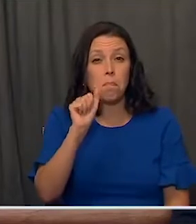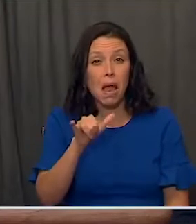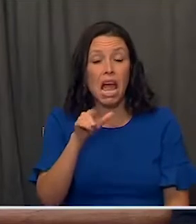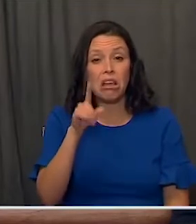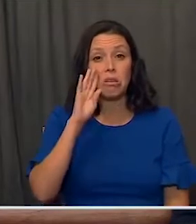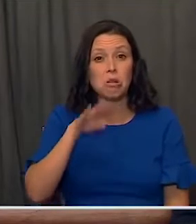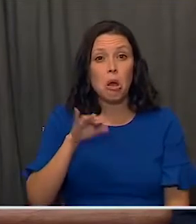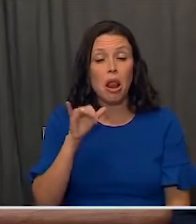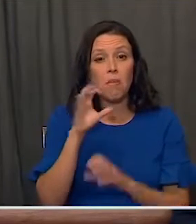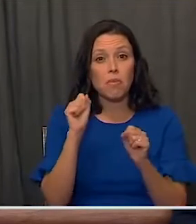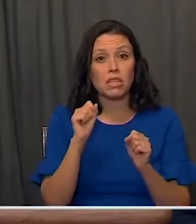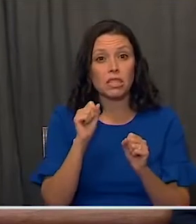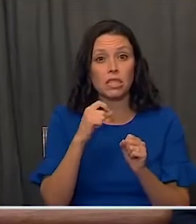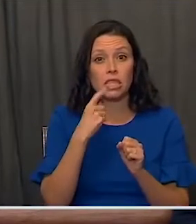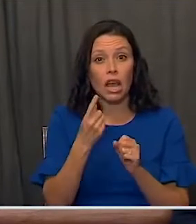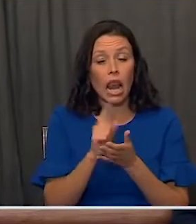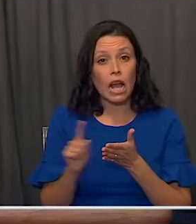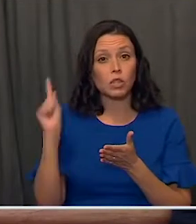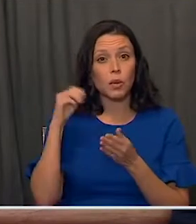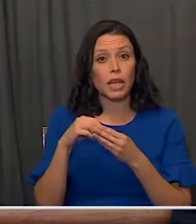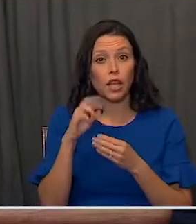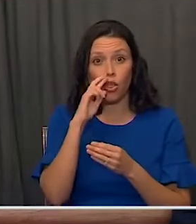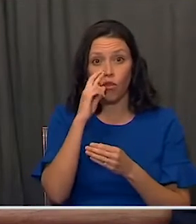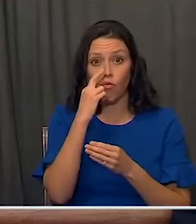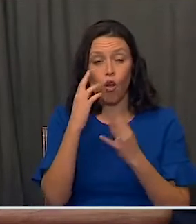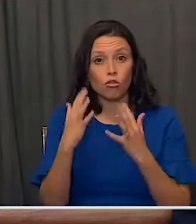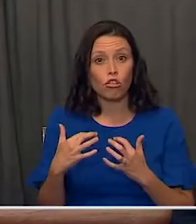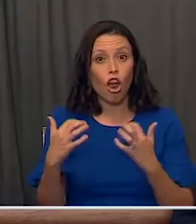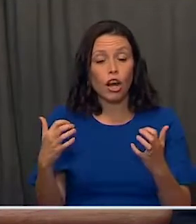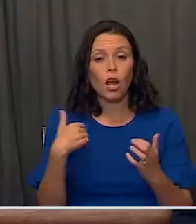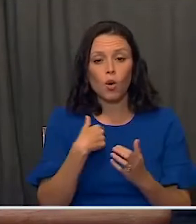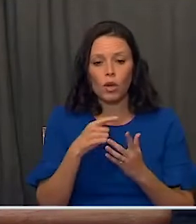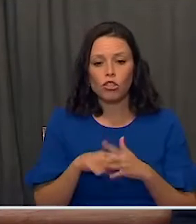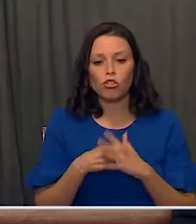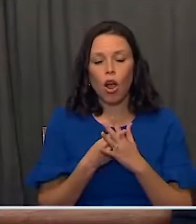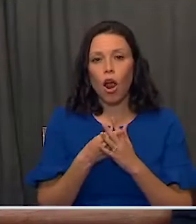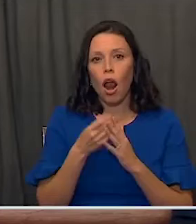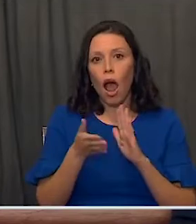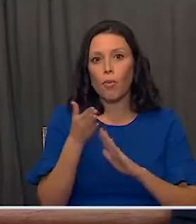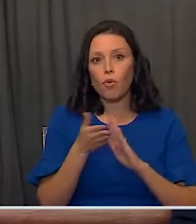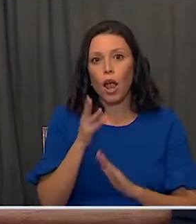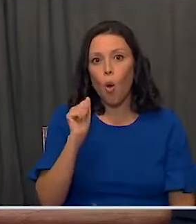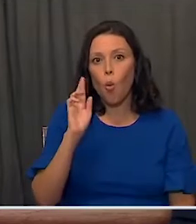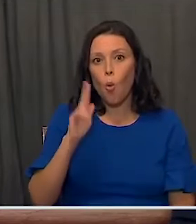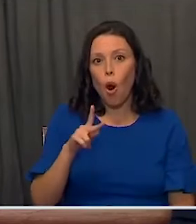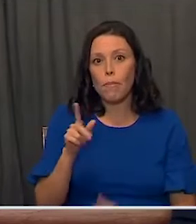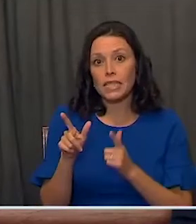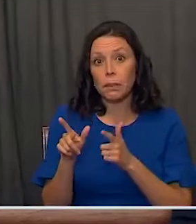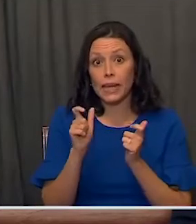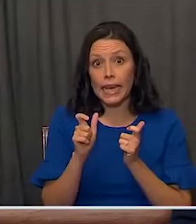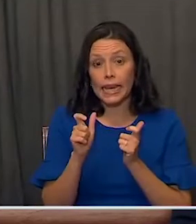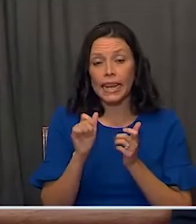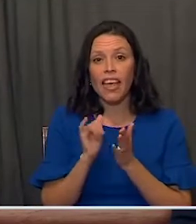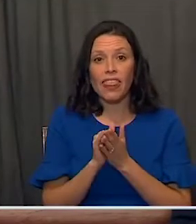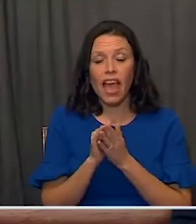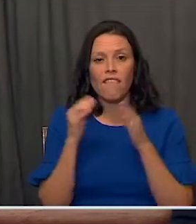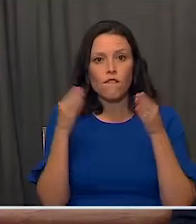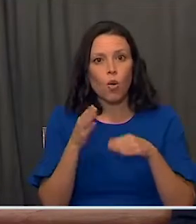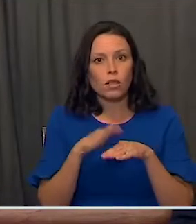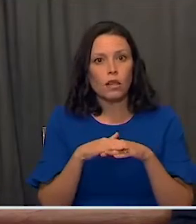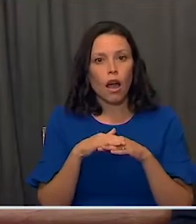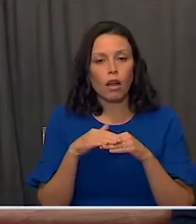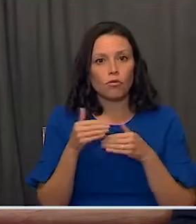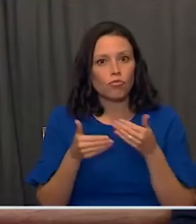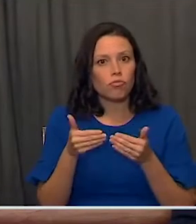President spoke last week in the Rose Garden, we launched Operation Warp Speed, focusing on accelerating the development,